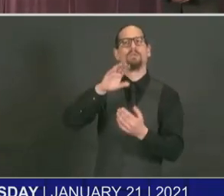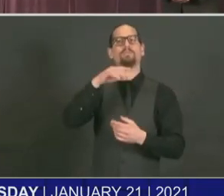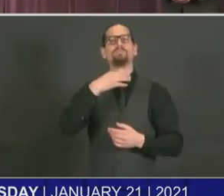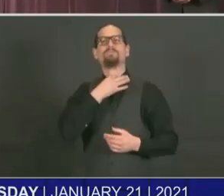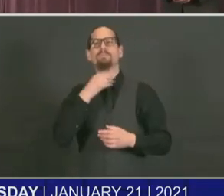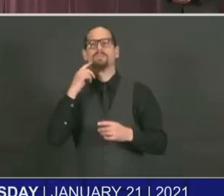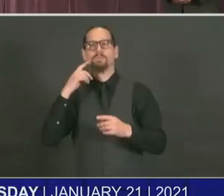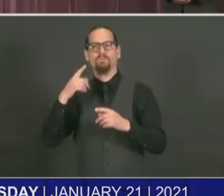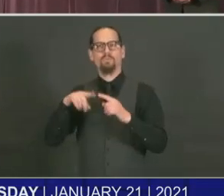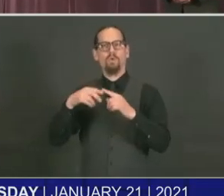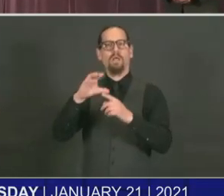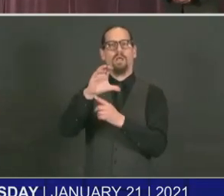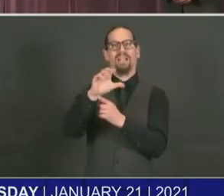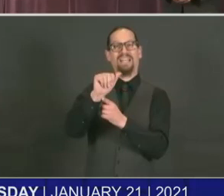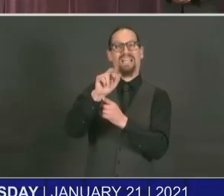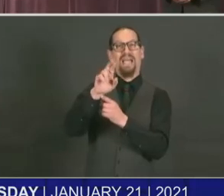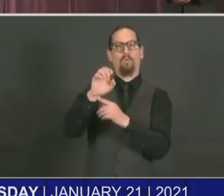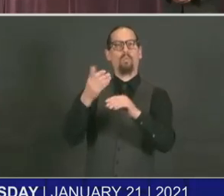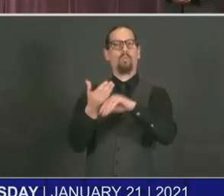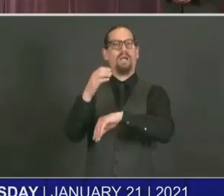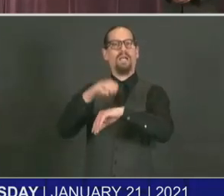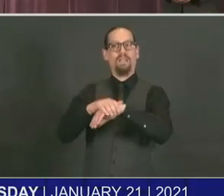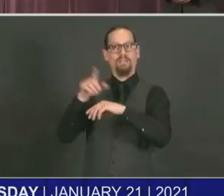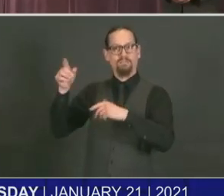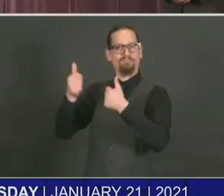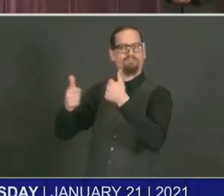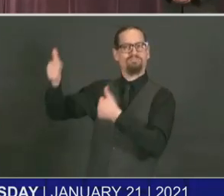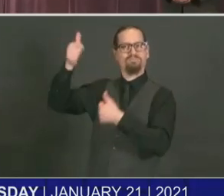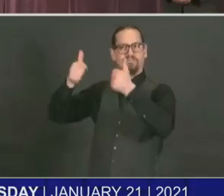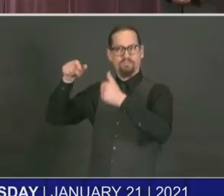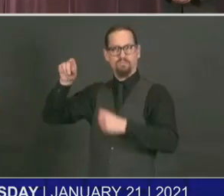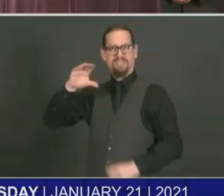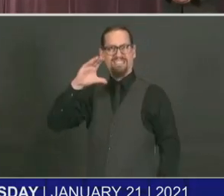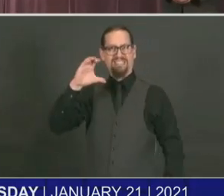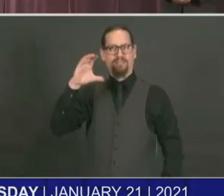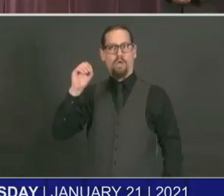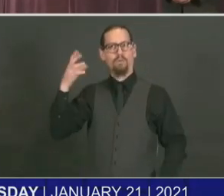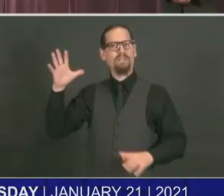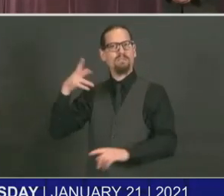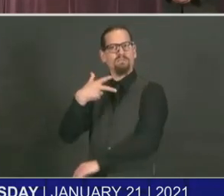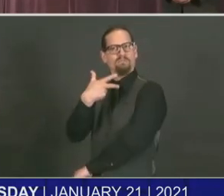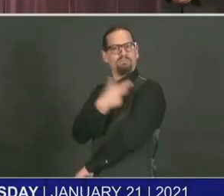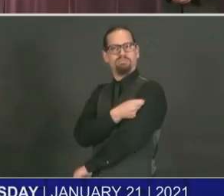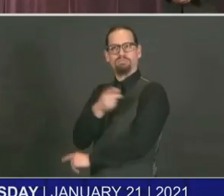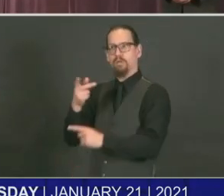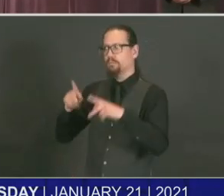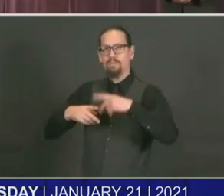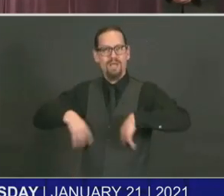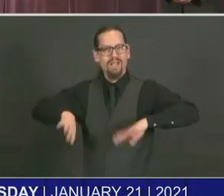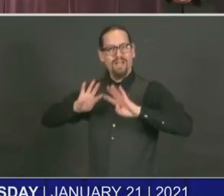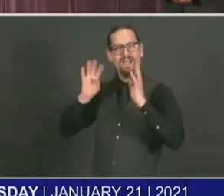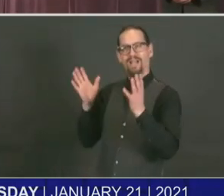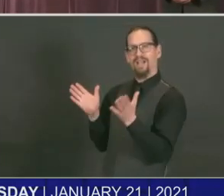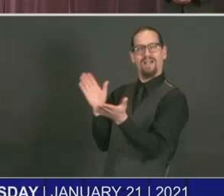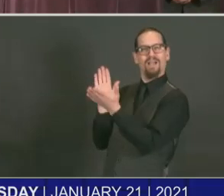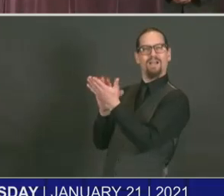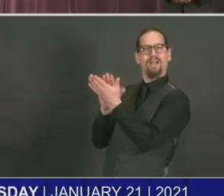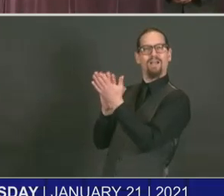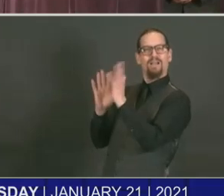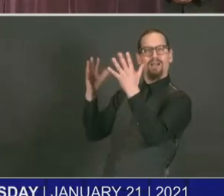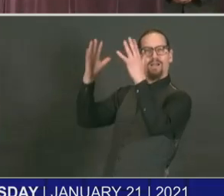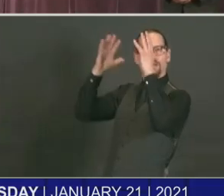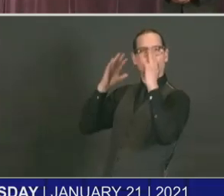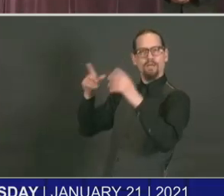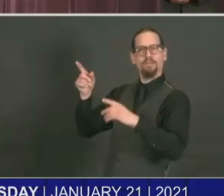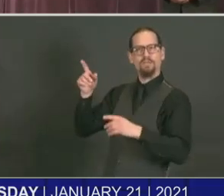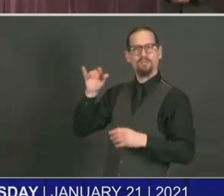a vaccine and it was sort of celebrated as, hey look, he said he's doing this to set an example, set a tone for the